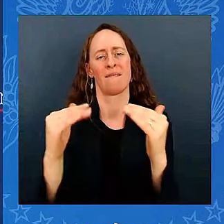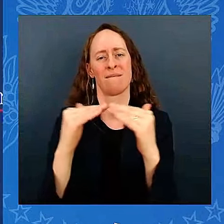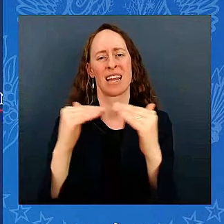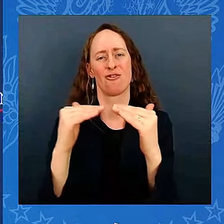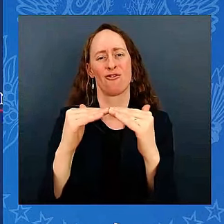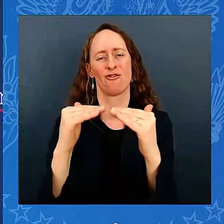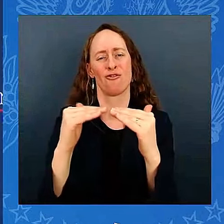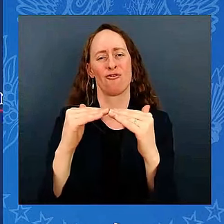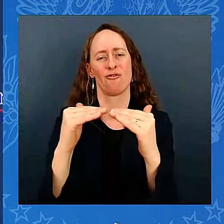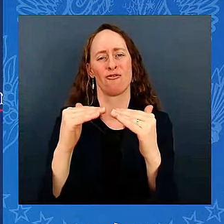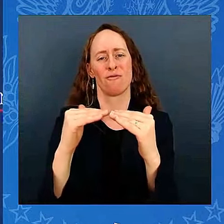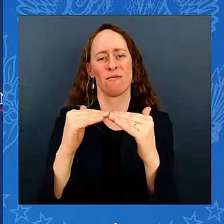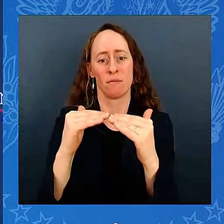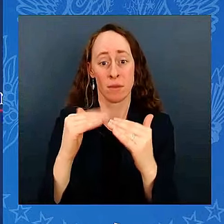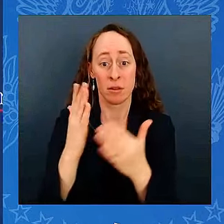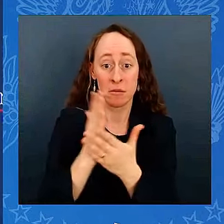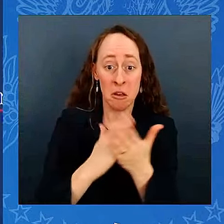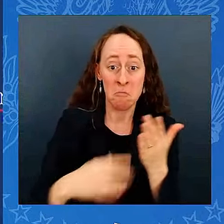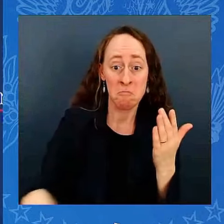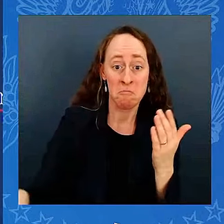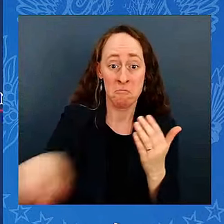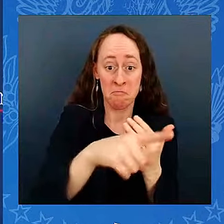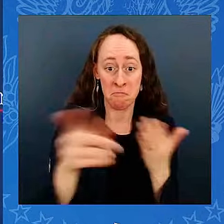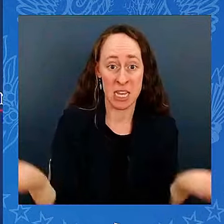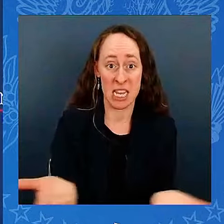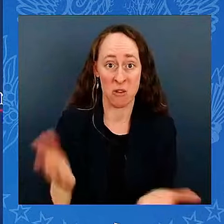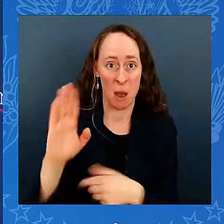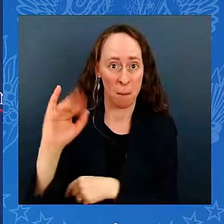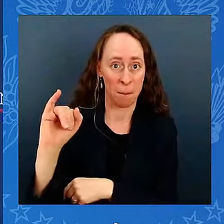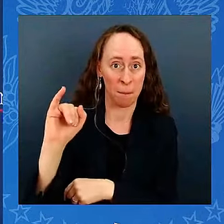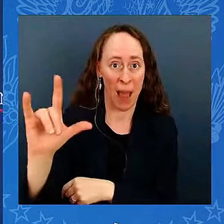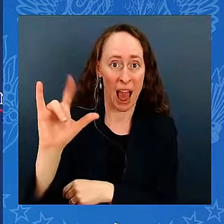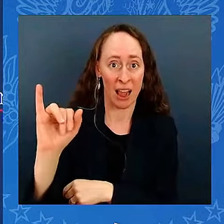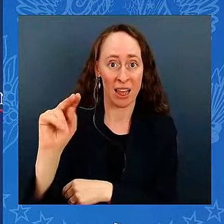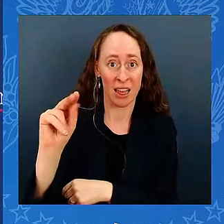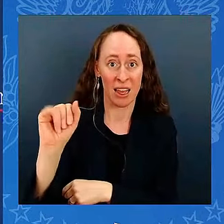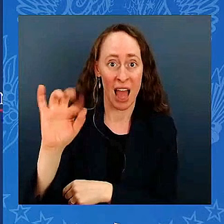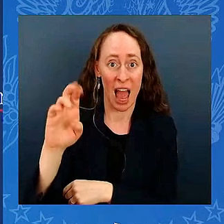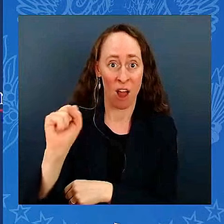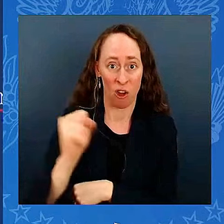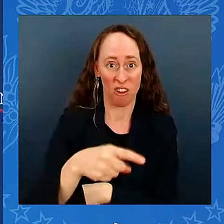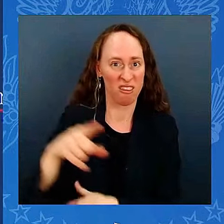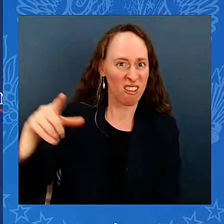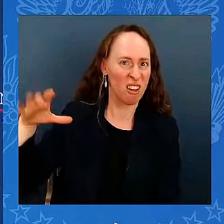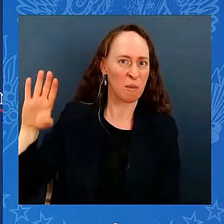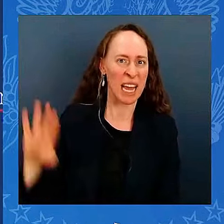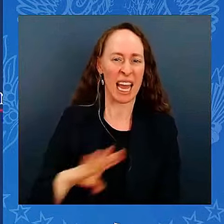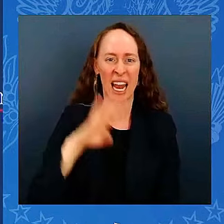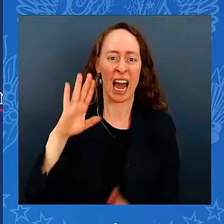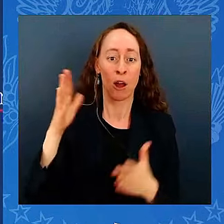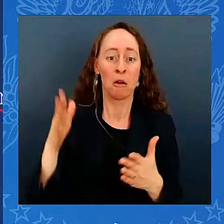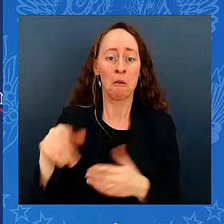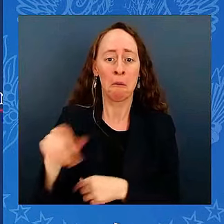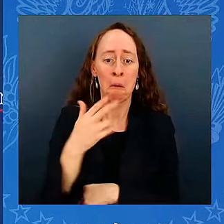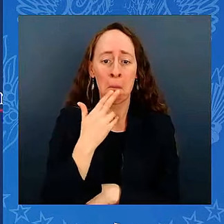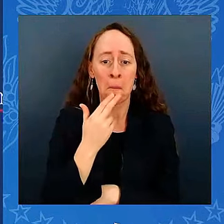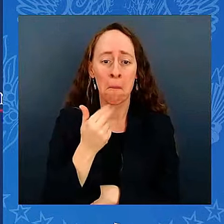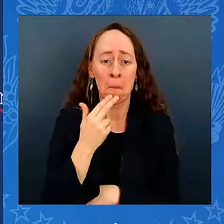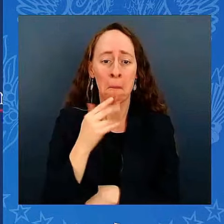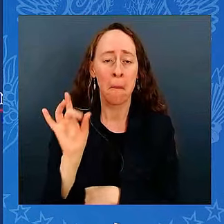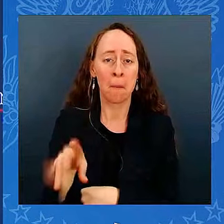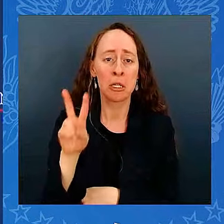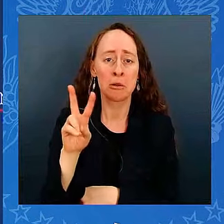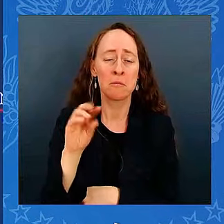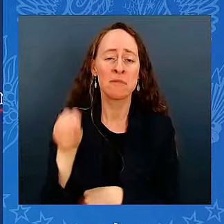.2 percent ain't quite enough. If you just paid 25 percent, it would generate enough